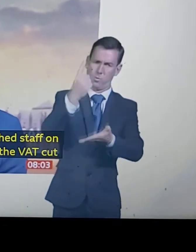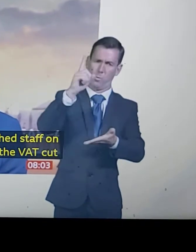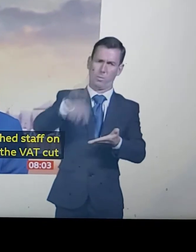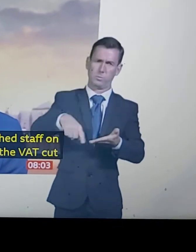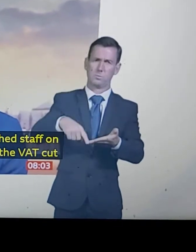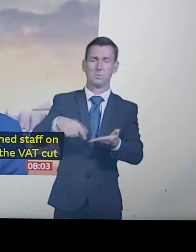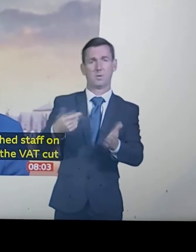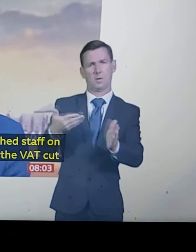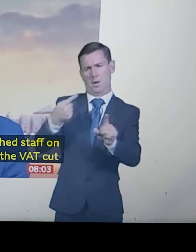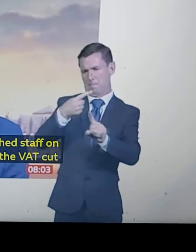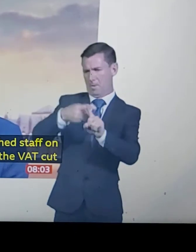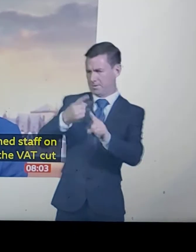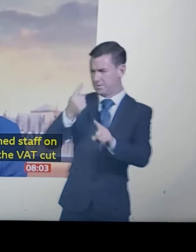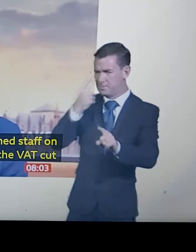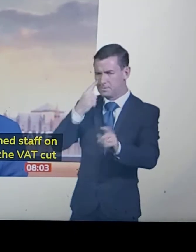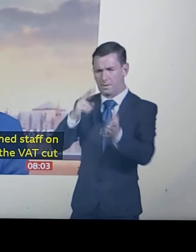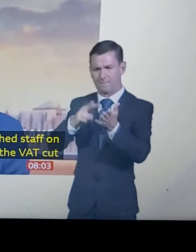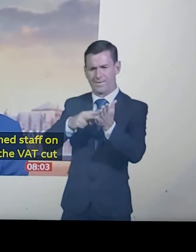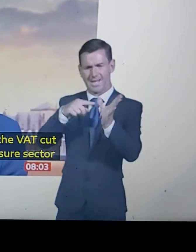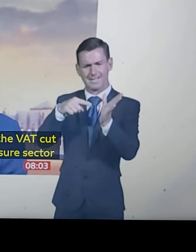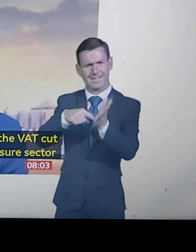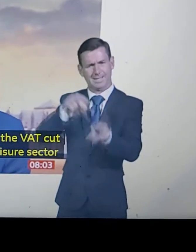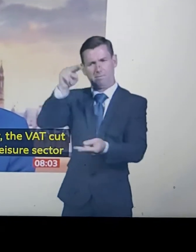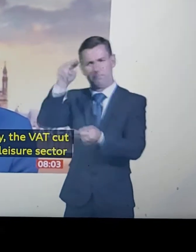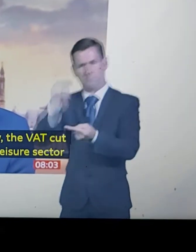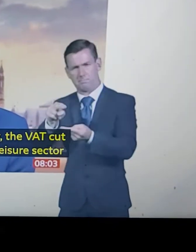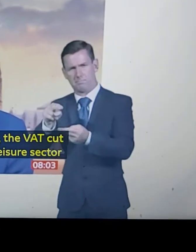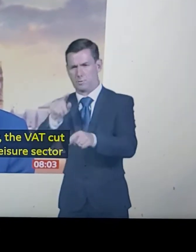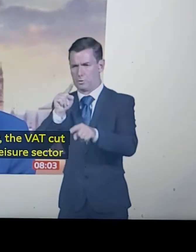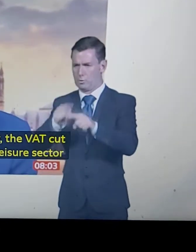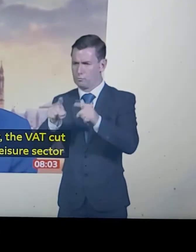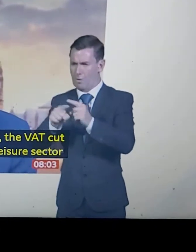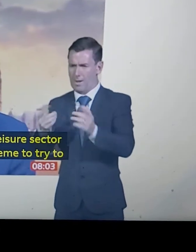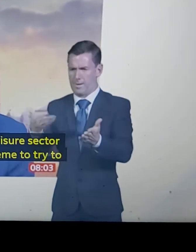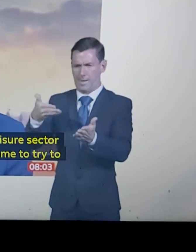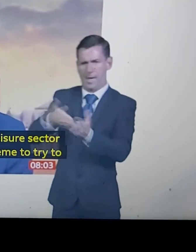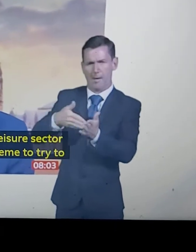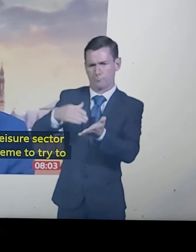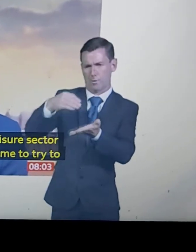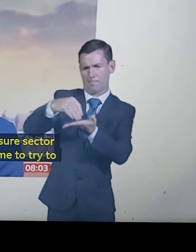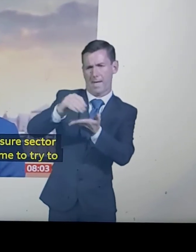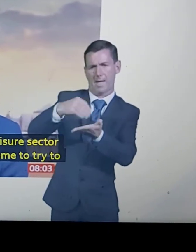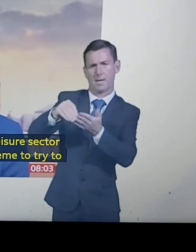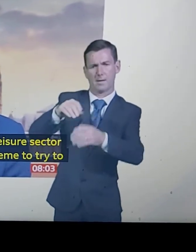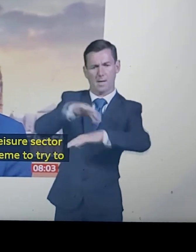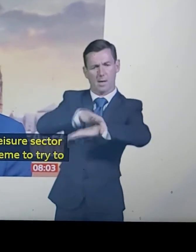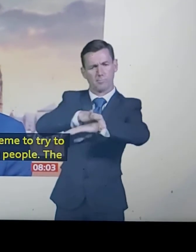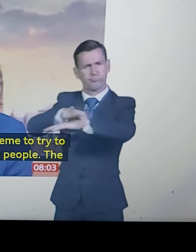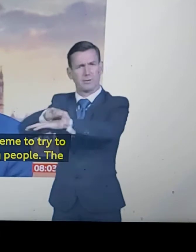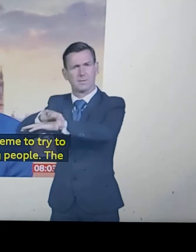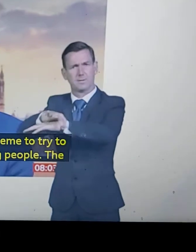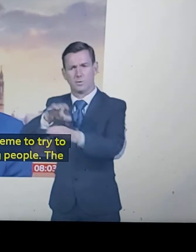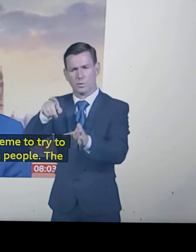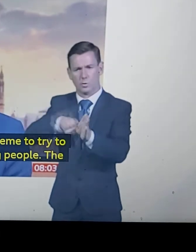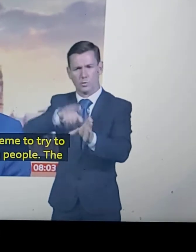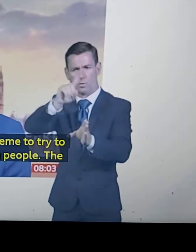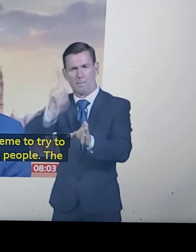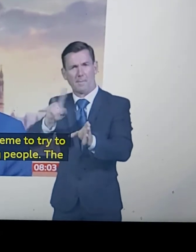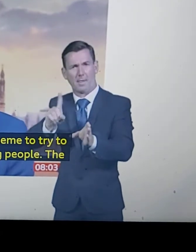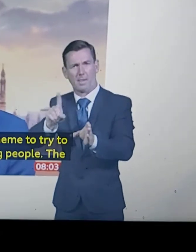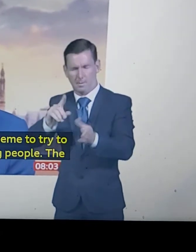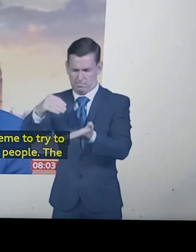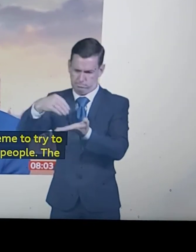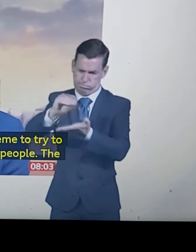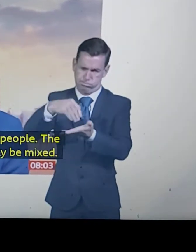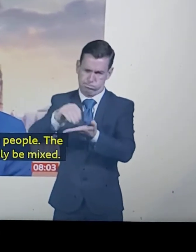try to create jobs for young people, the reaction will inevitably be mixed, and there are some pointing out that there's little